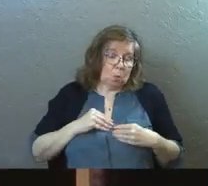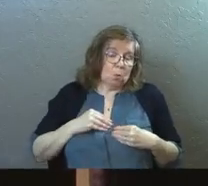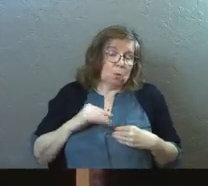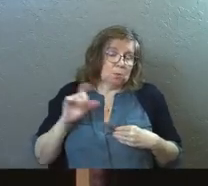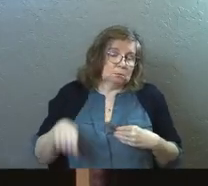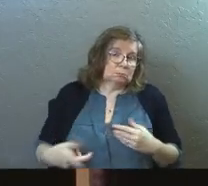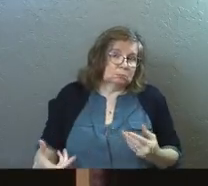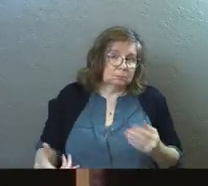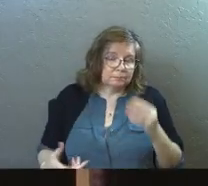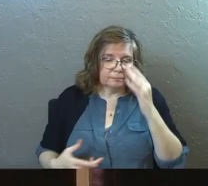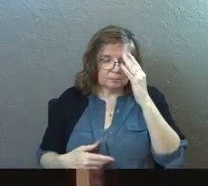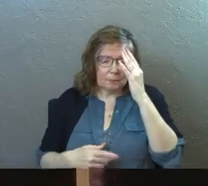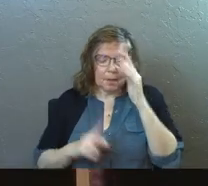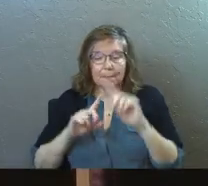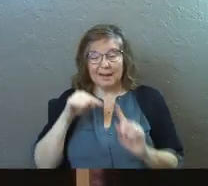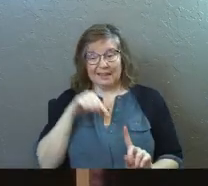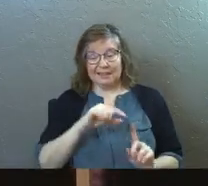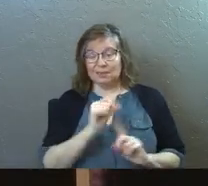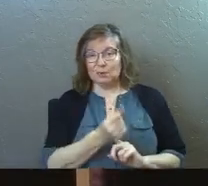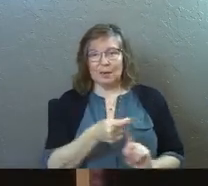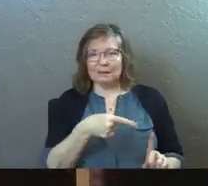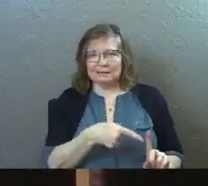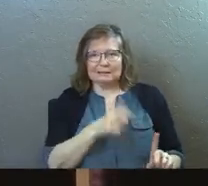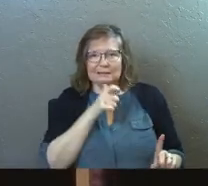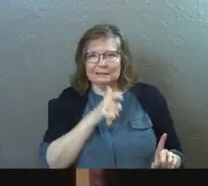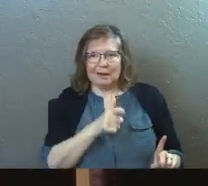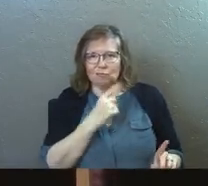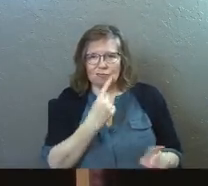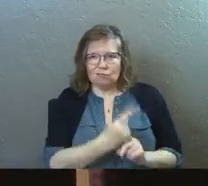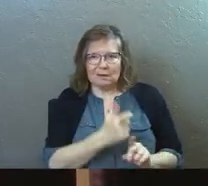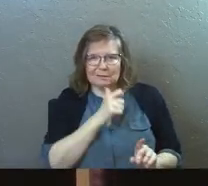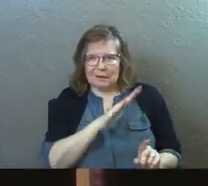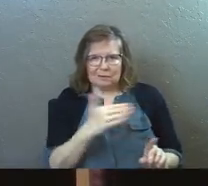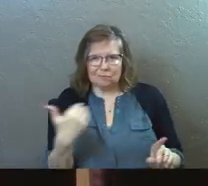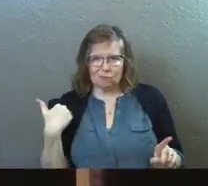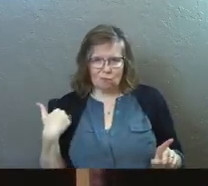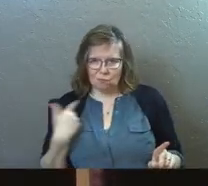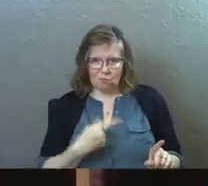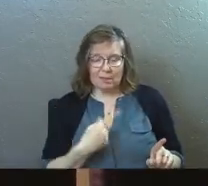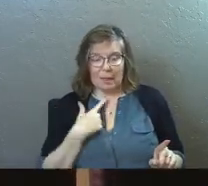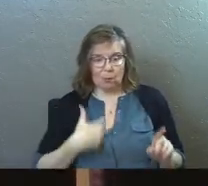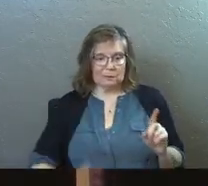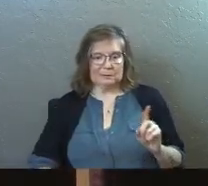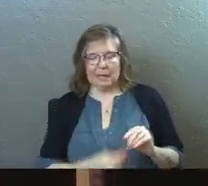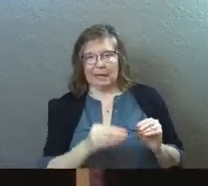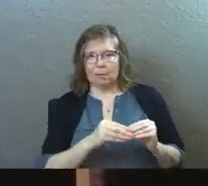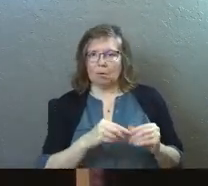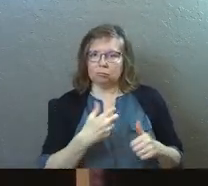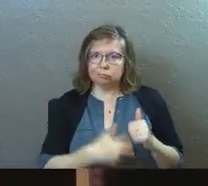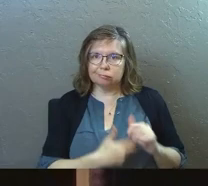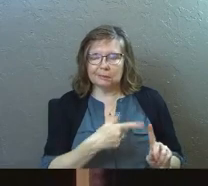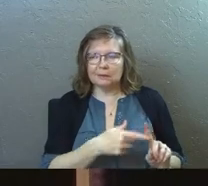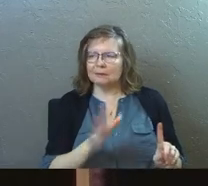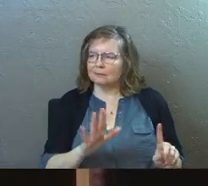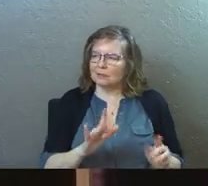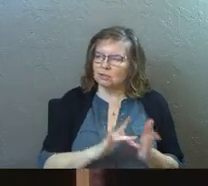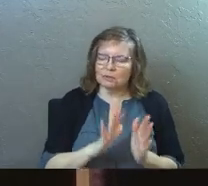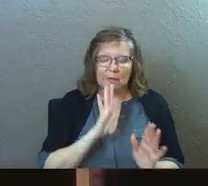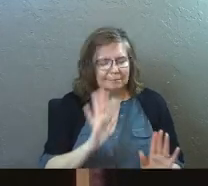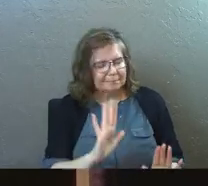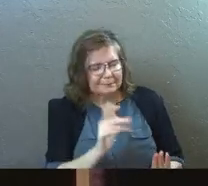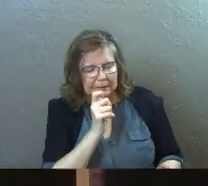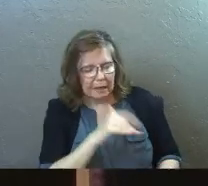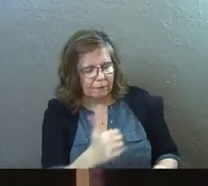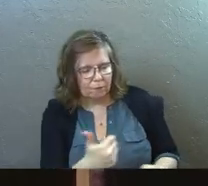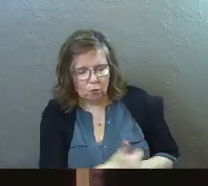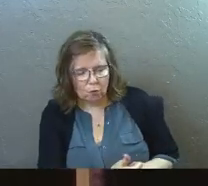own that. But in this situation, it wasn't right. They were just adding additional burden onto this guy. And Jesus is like, no, it's not his fault.